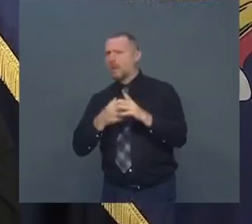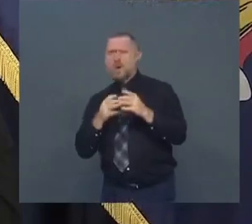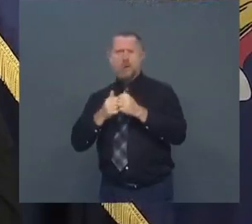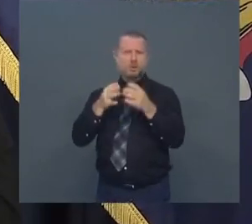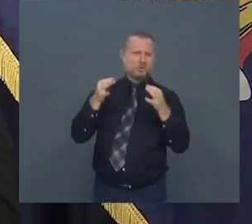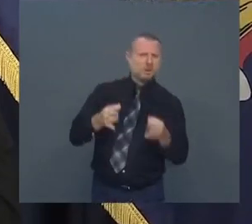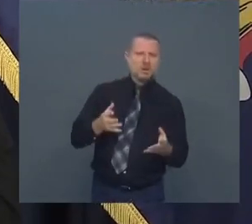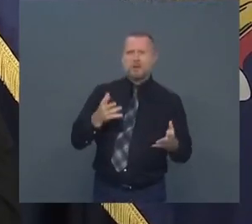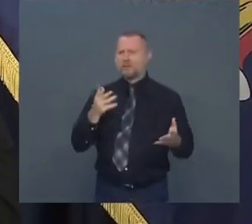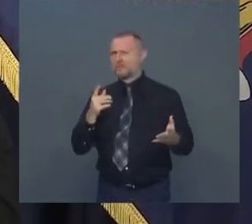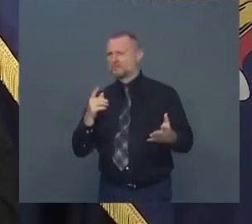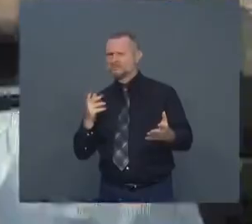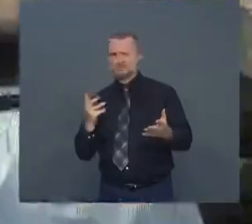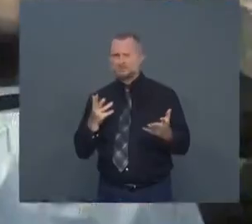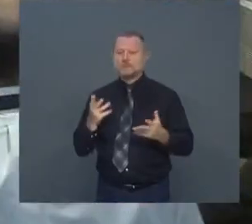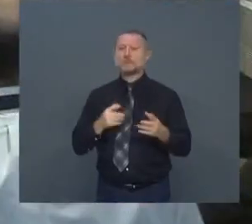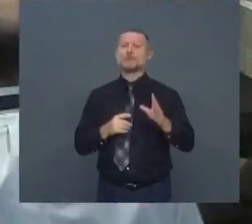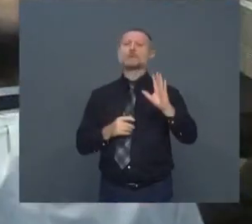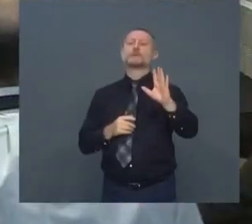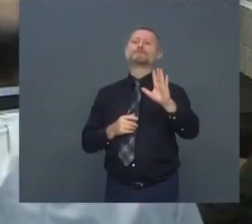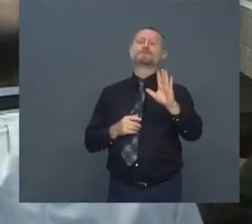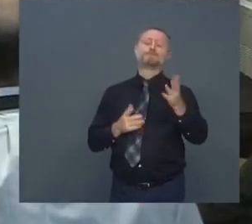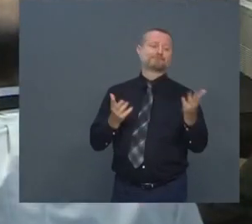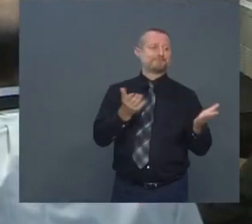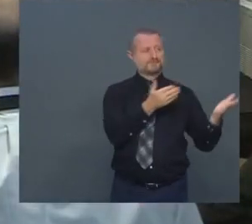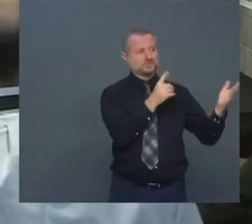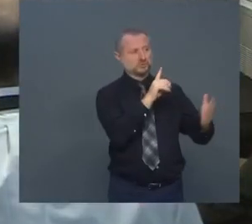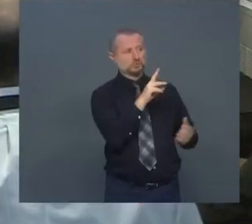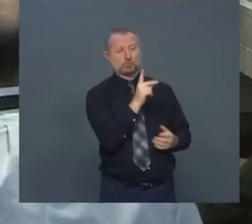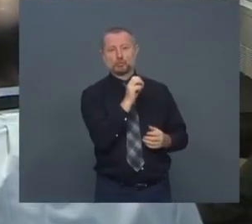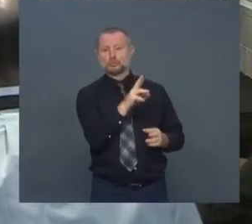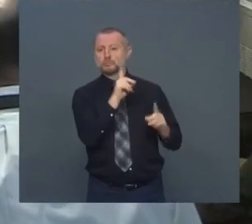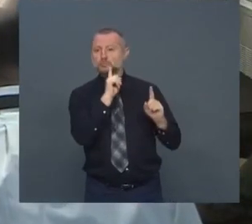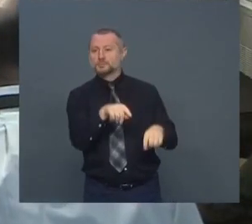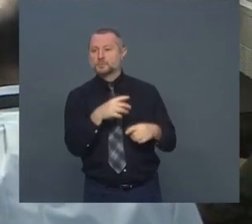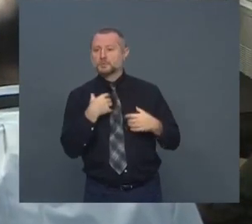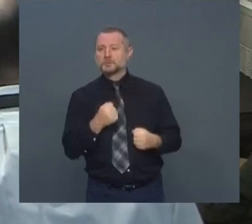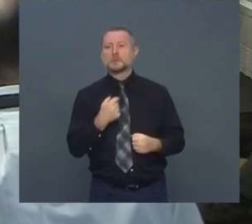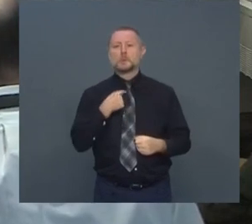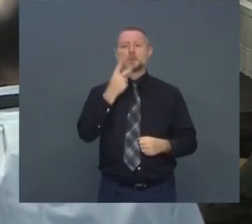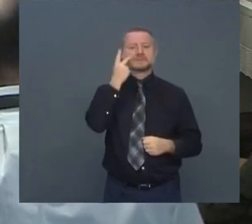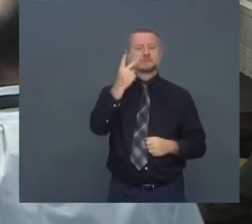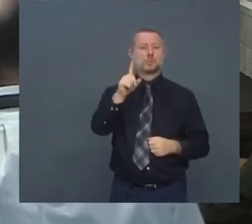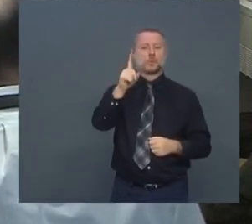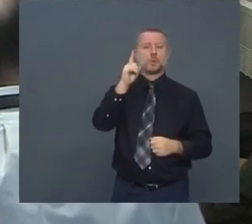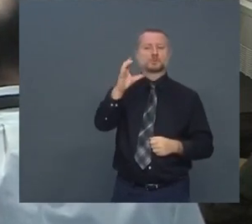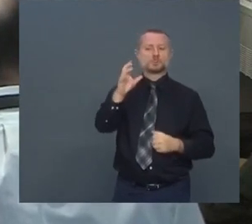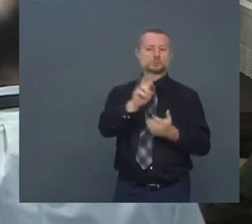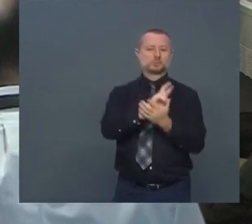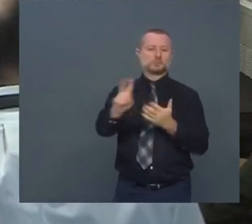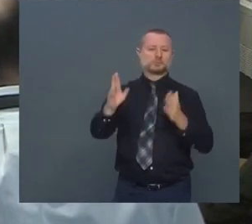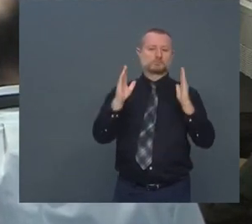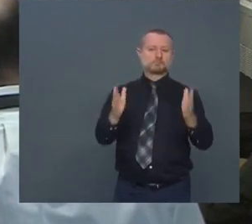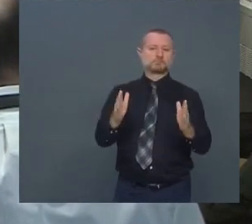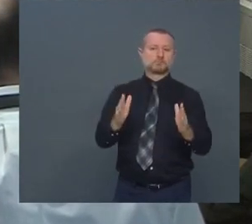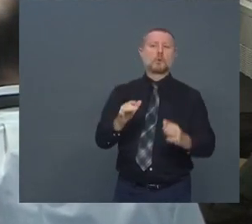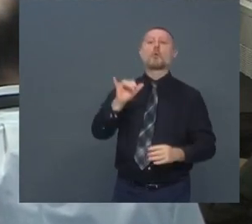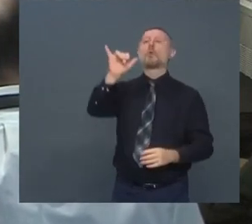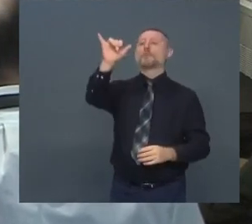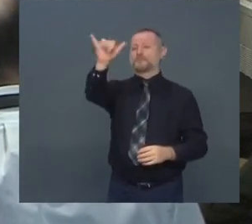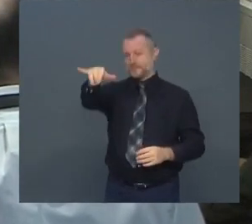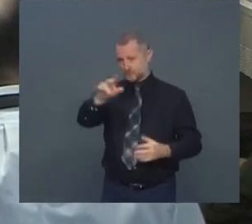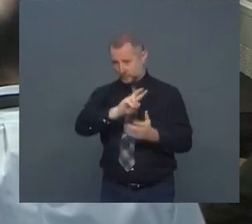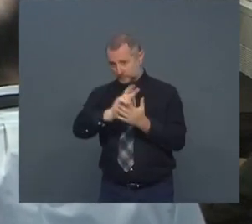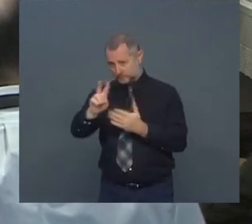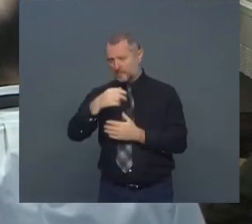Dr. Zucker, do you have the answer? Initially within a two-week period. In a two-week period, 100. And then I had two questions